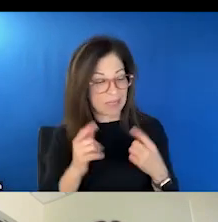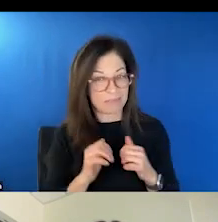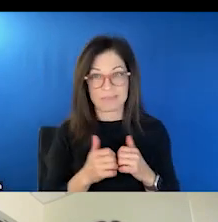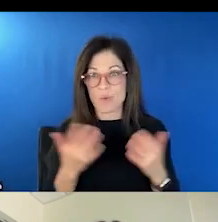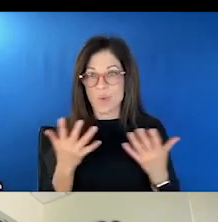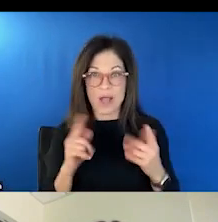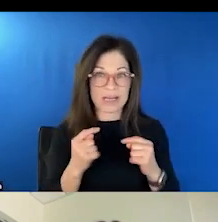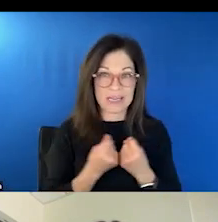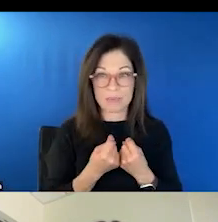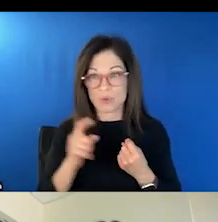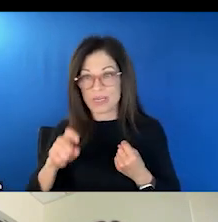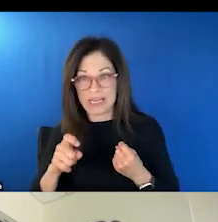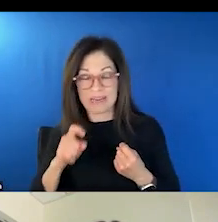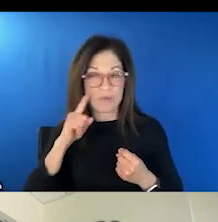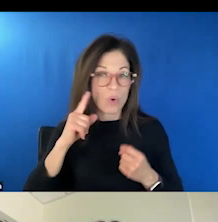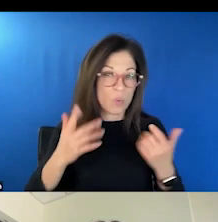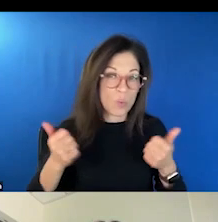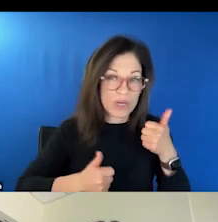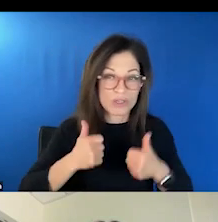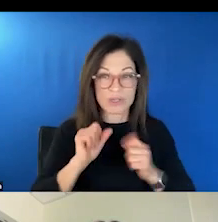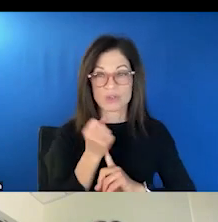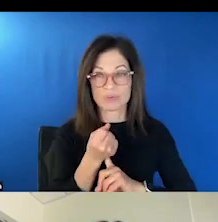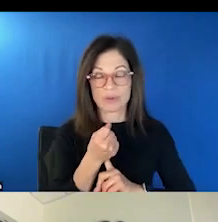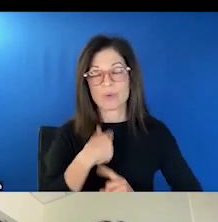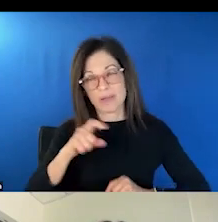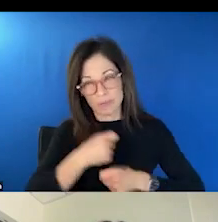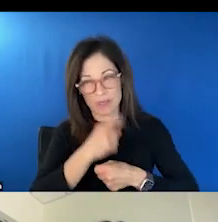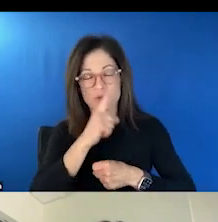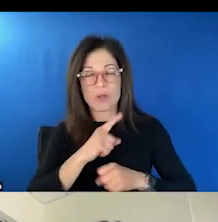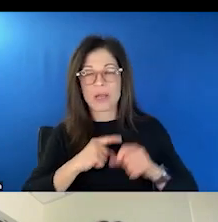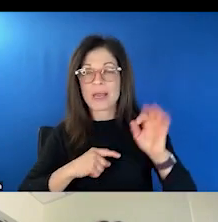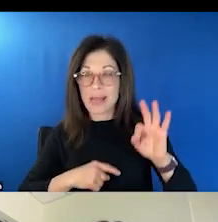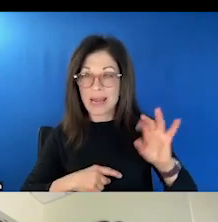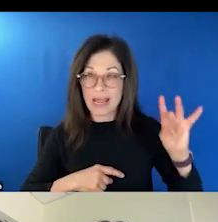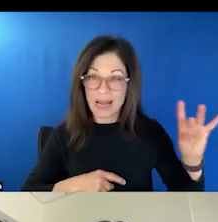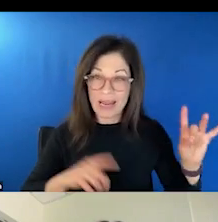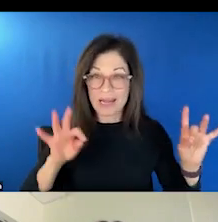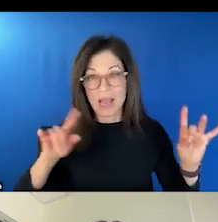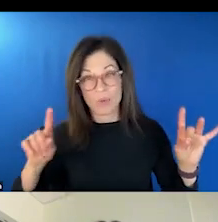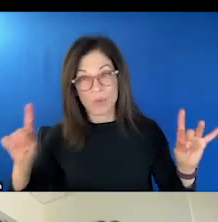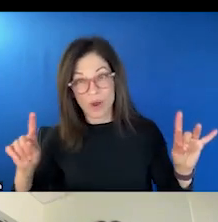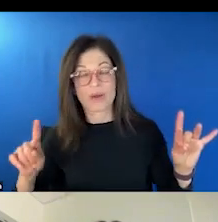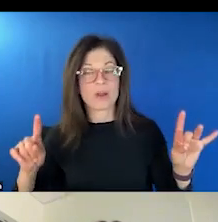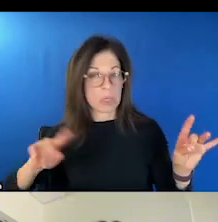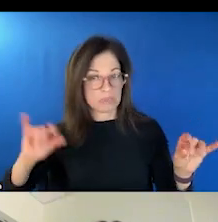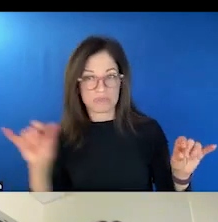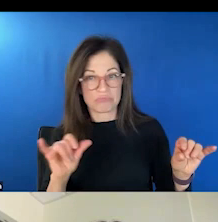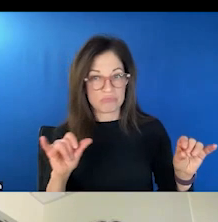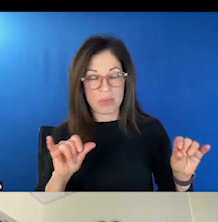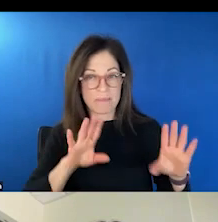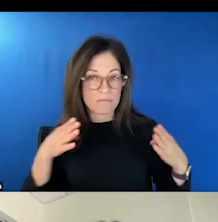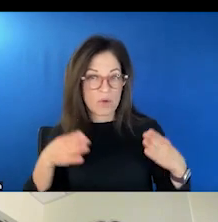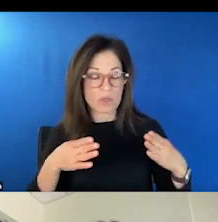team is needed for in under what circumstance. And we have to make sure that 9-8-8 and 9-1-1 are on the same page and that there's regional coordination,